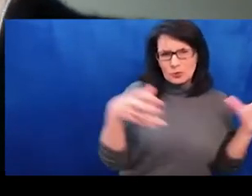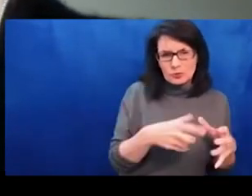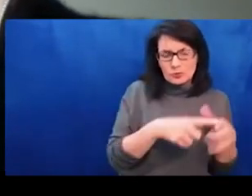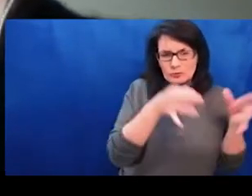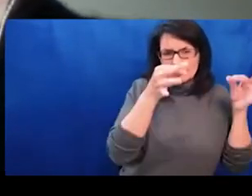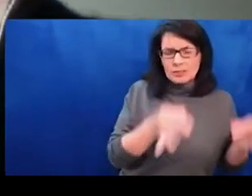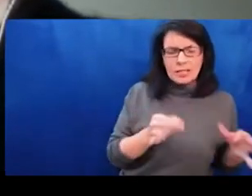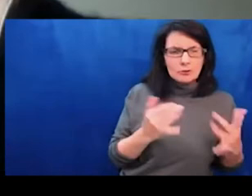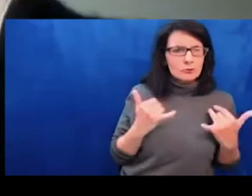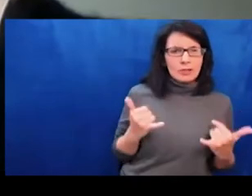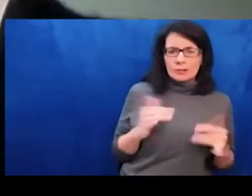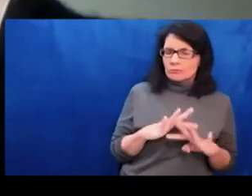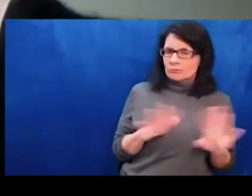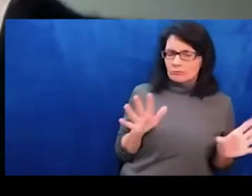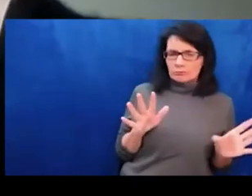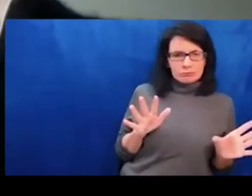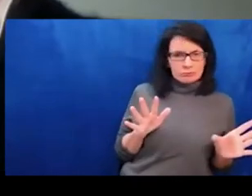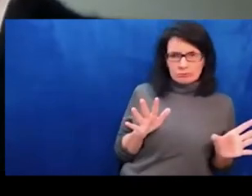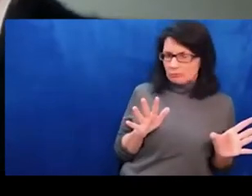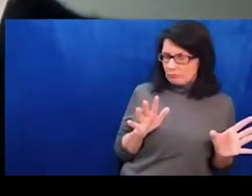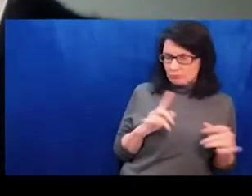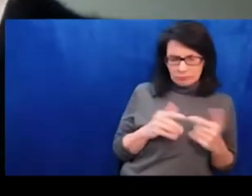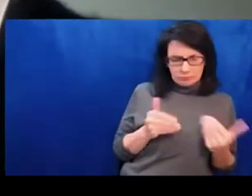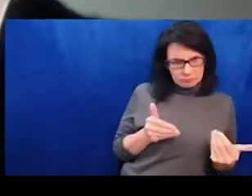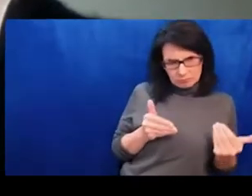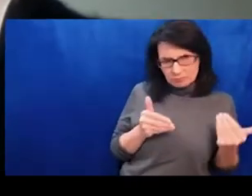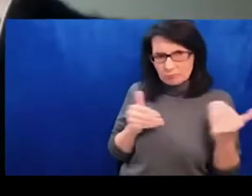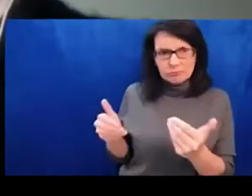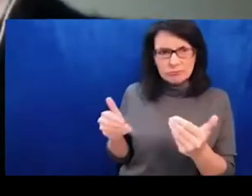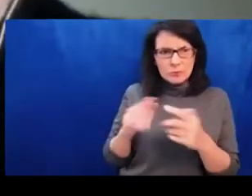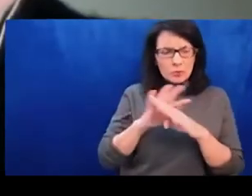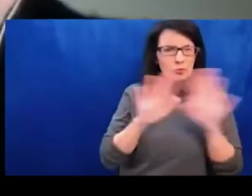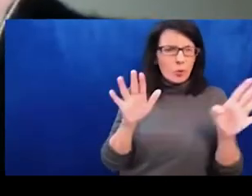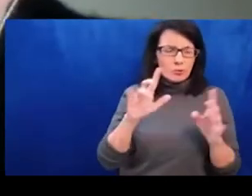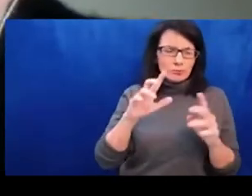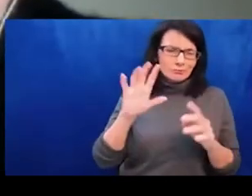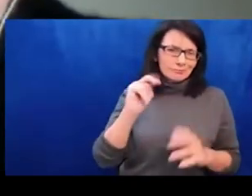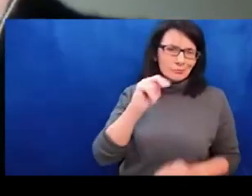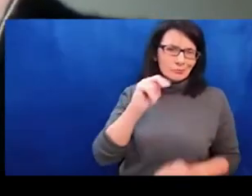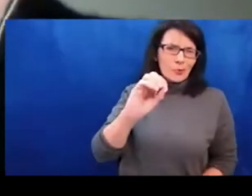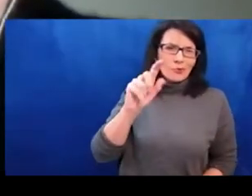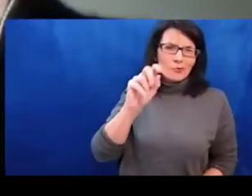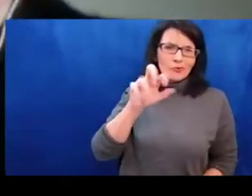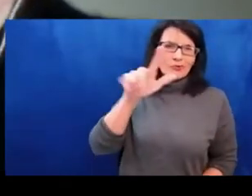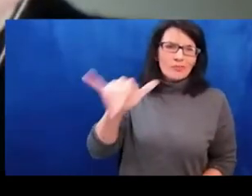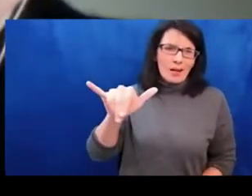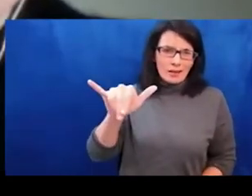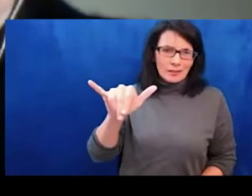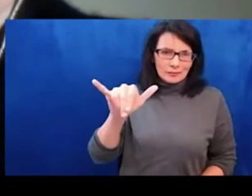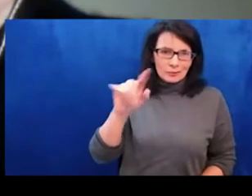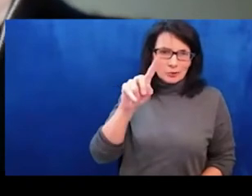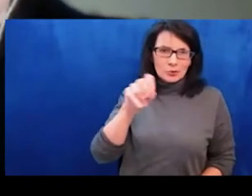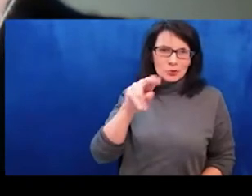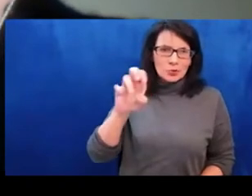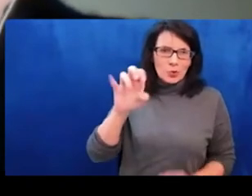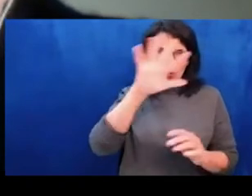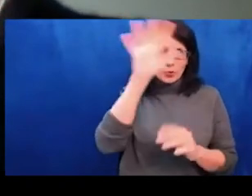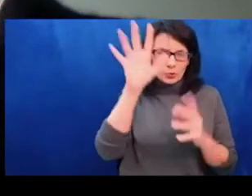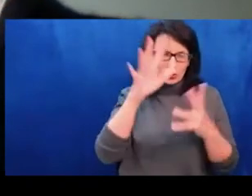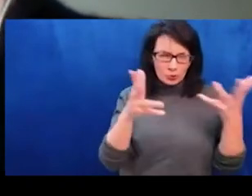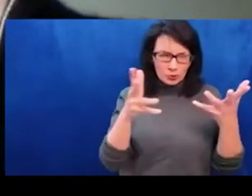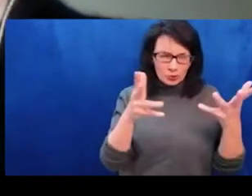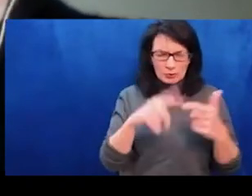and imaginatively. And it's that kind of thinking of different ways